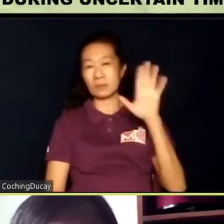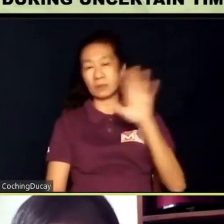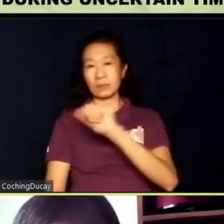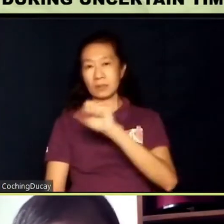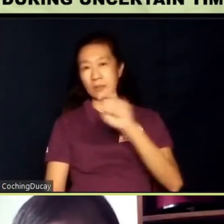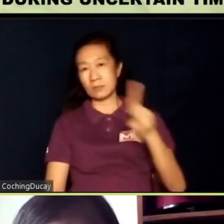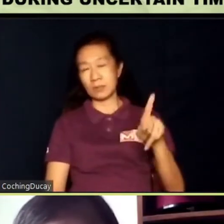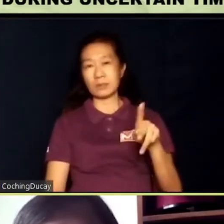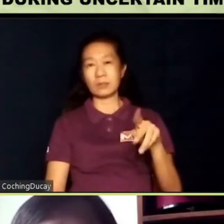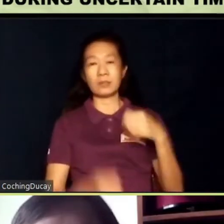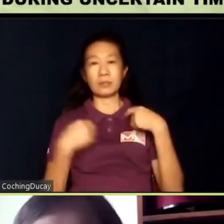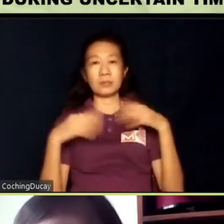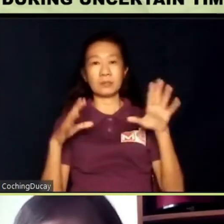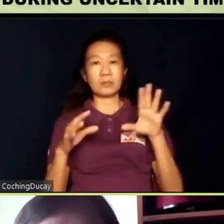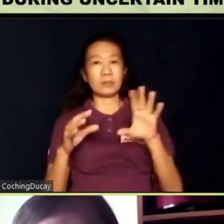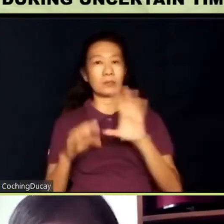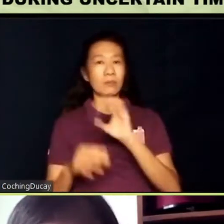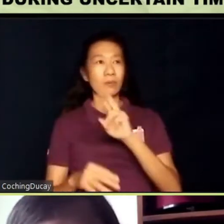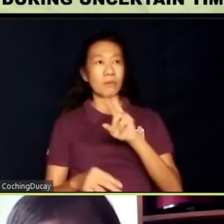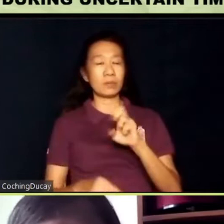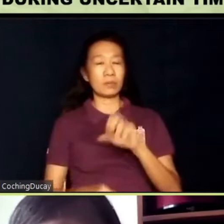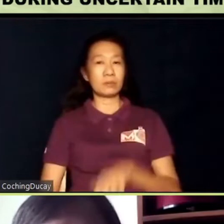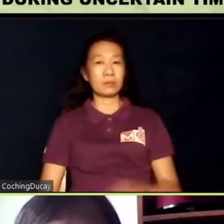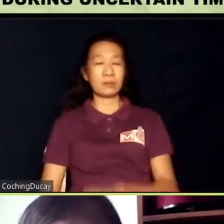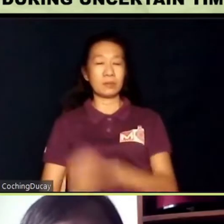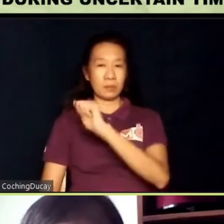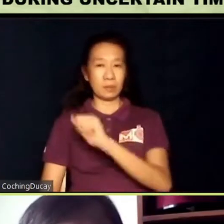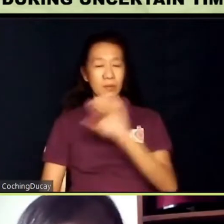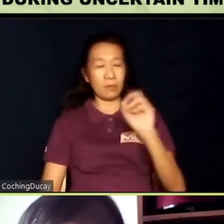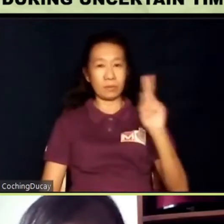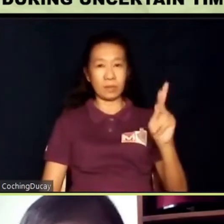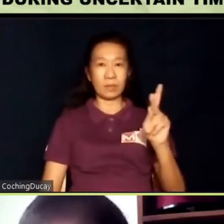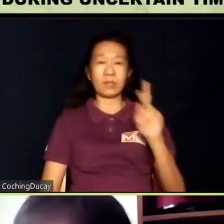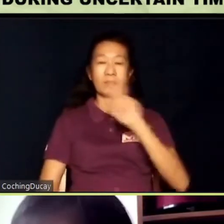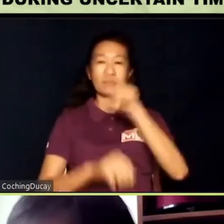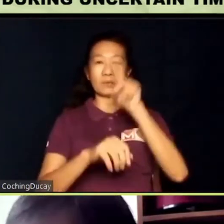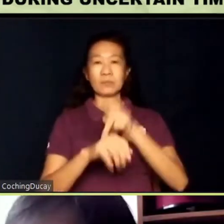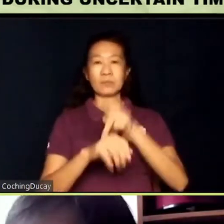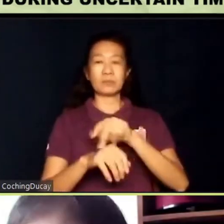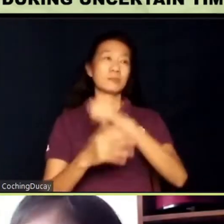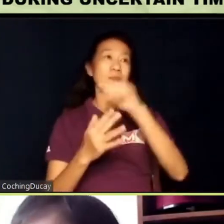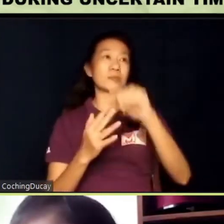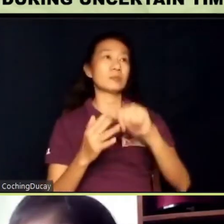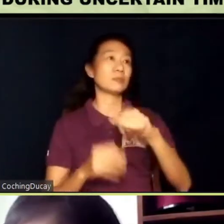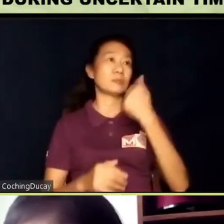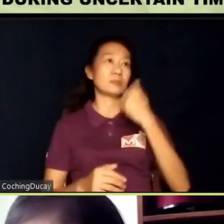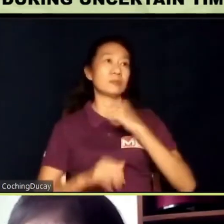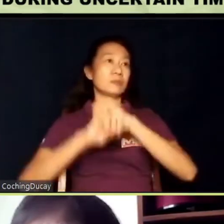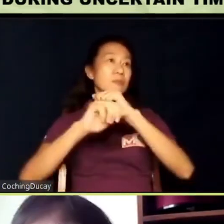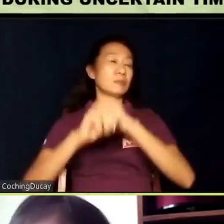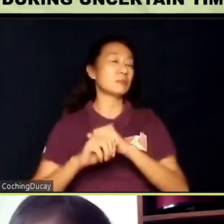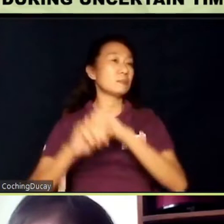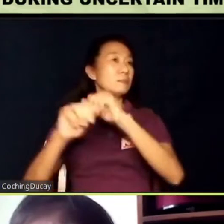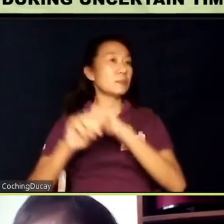Angel Core, AOK Philippines, among other successful campaigns, including